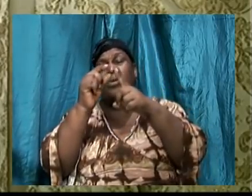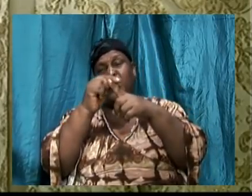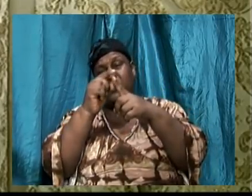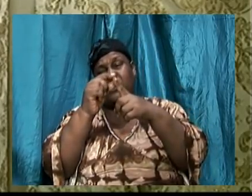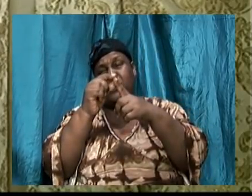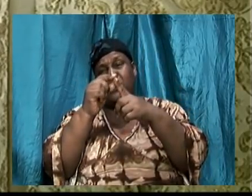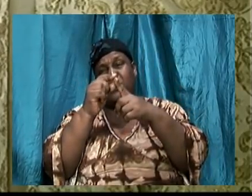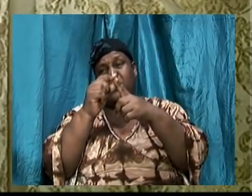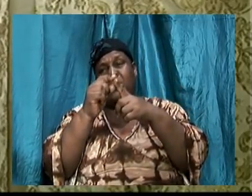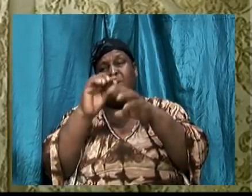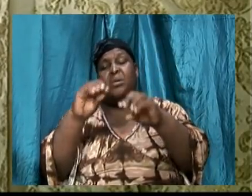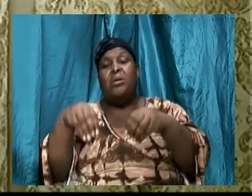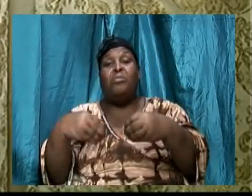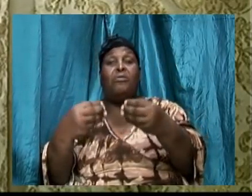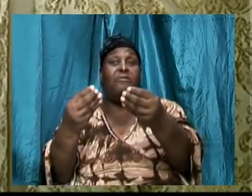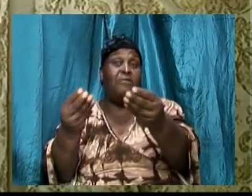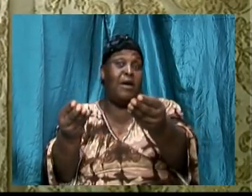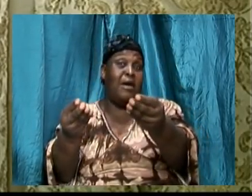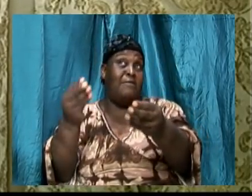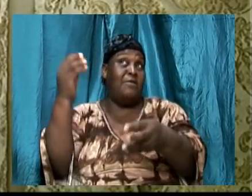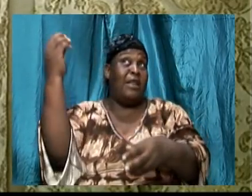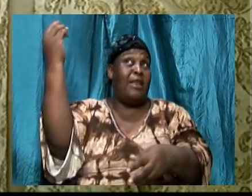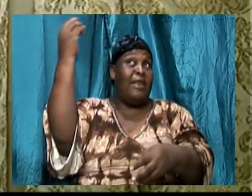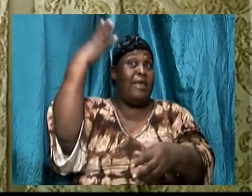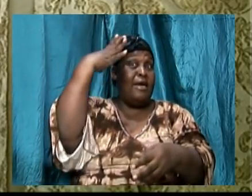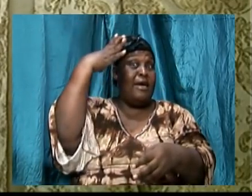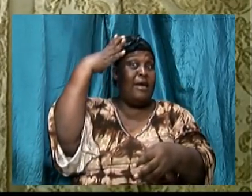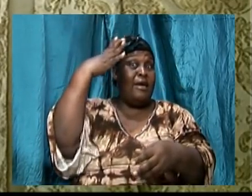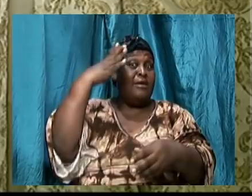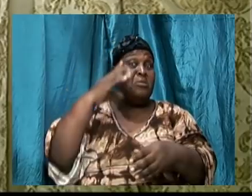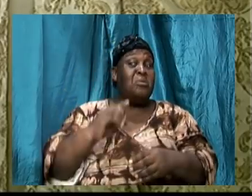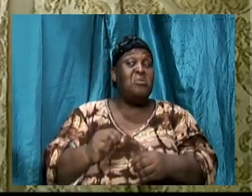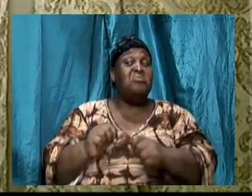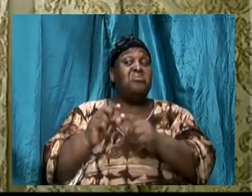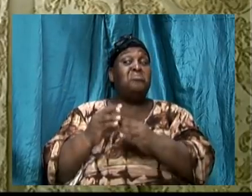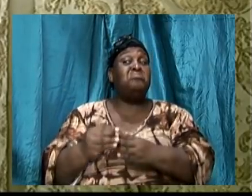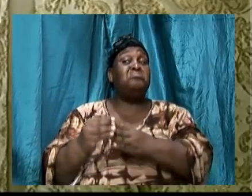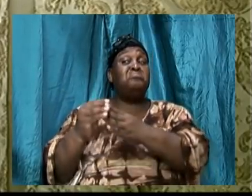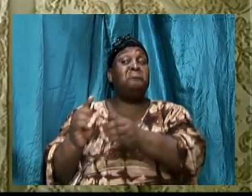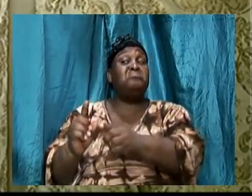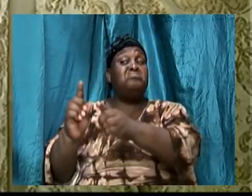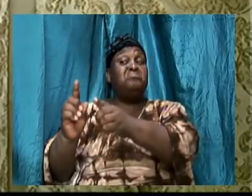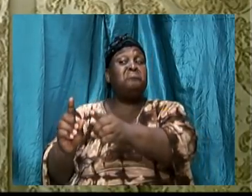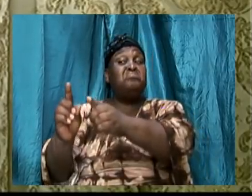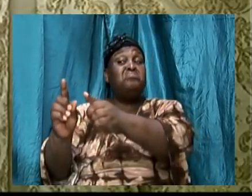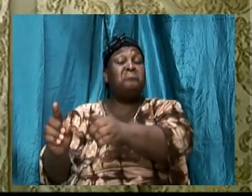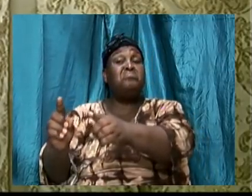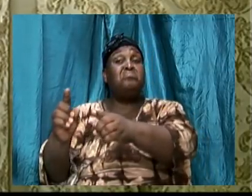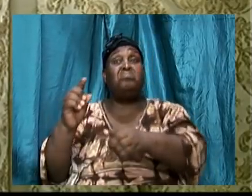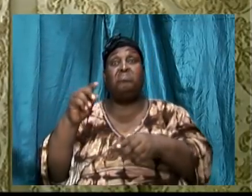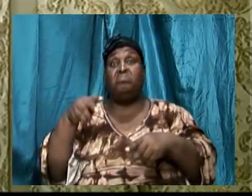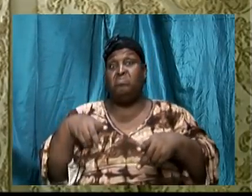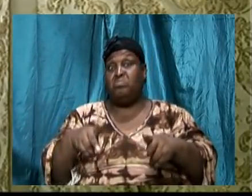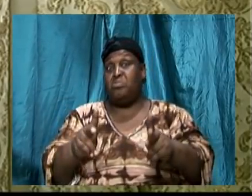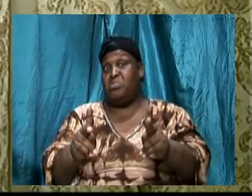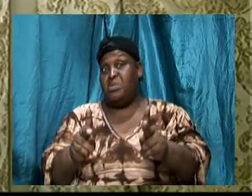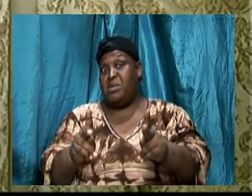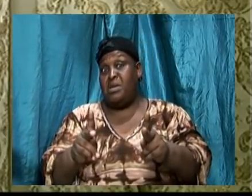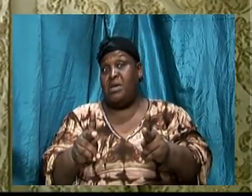provide light to direct our path. It is very important and we